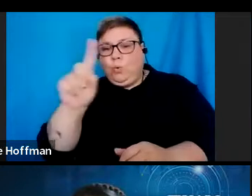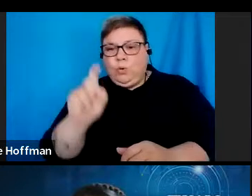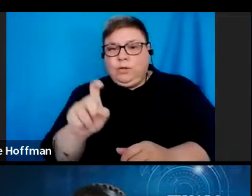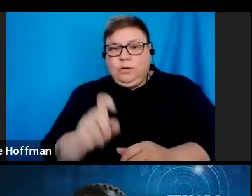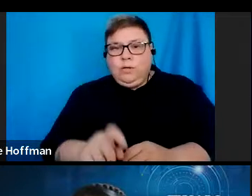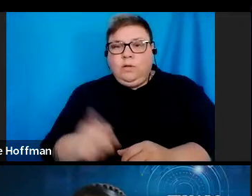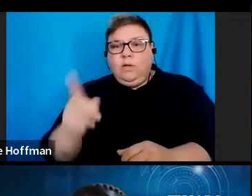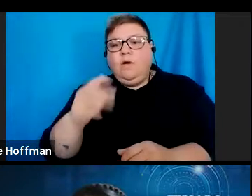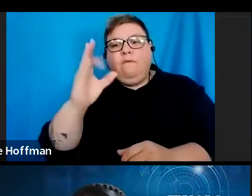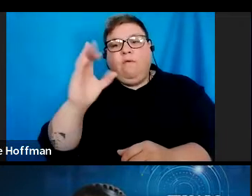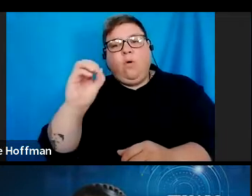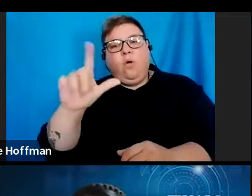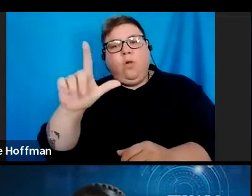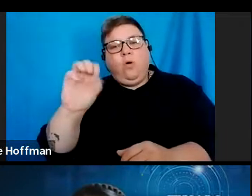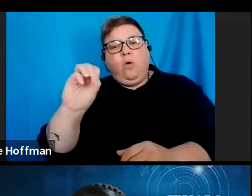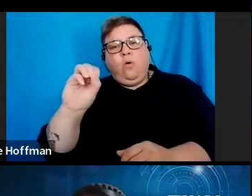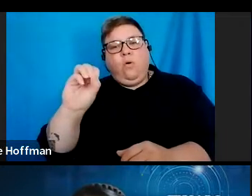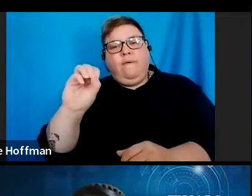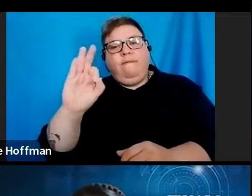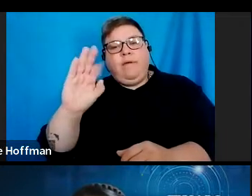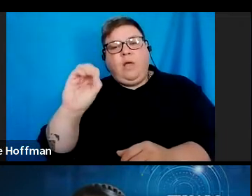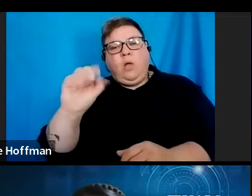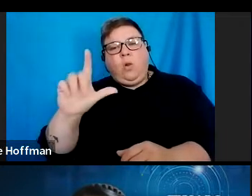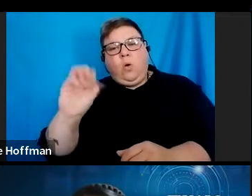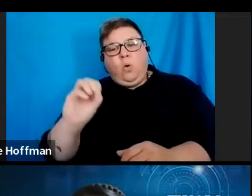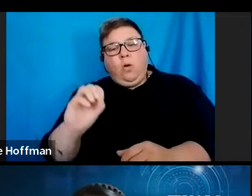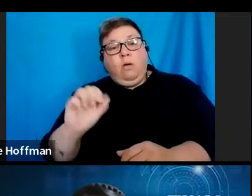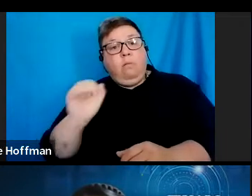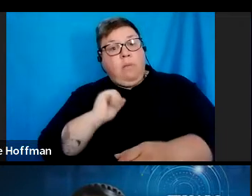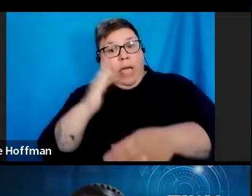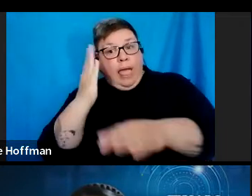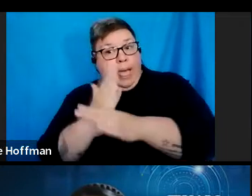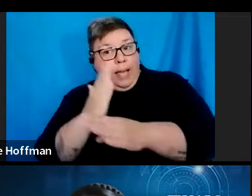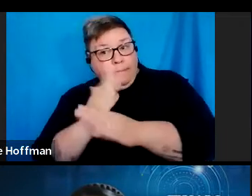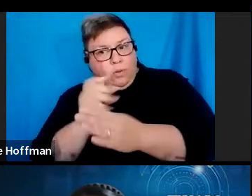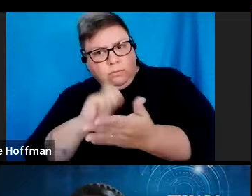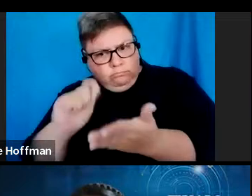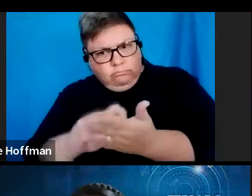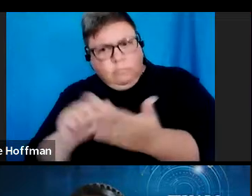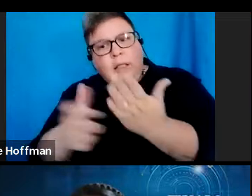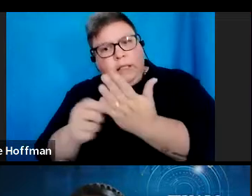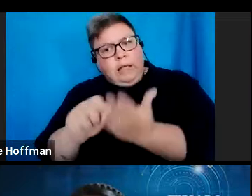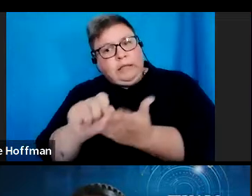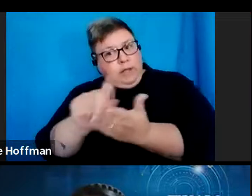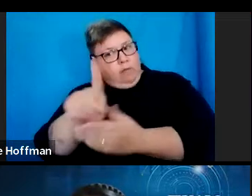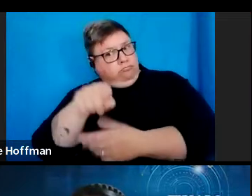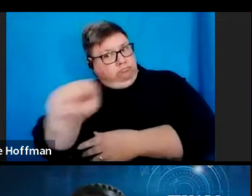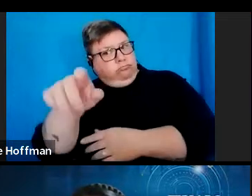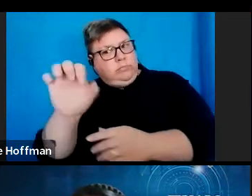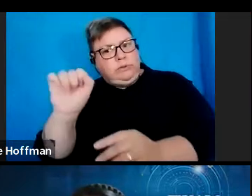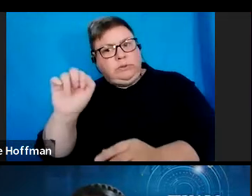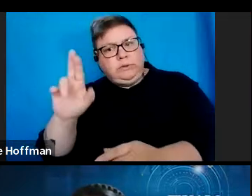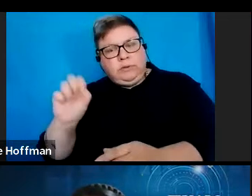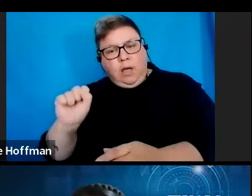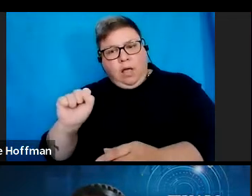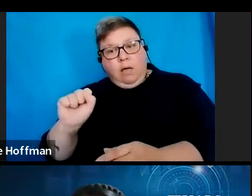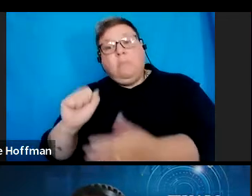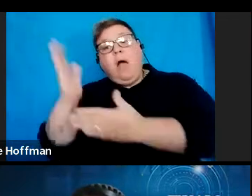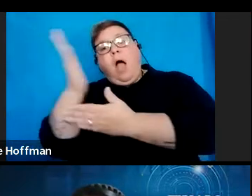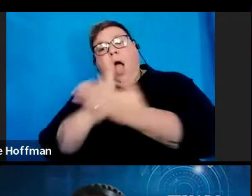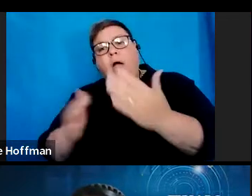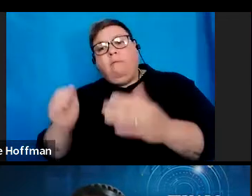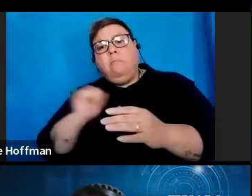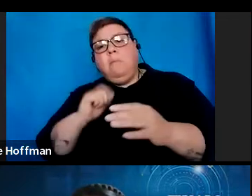Fulufelo. It says, my employer applied for a tax directive to SASE and half of my lump sum was